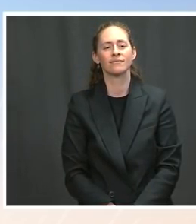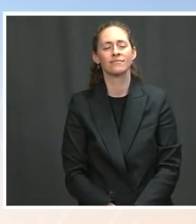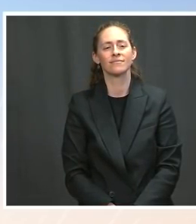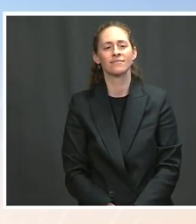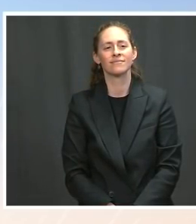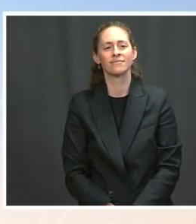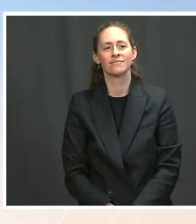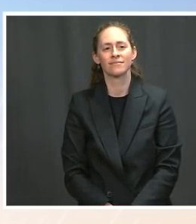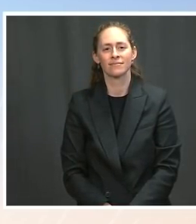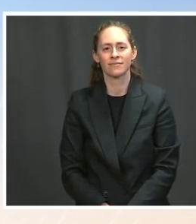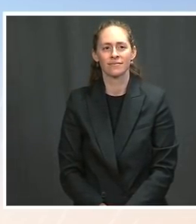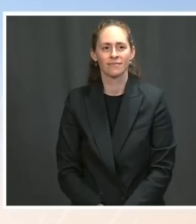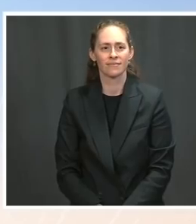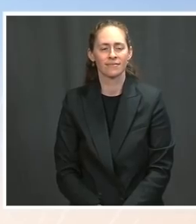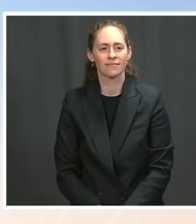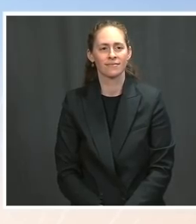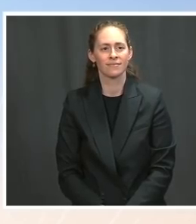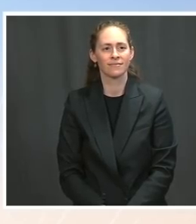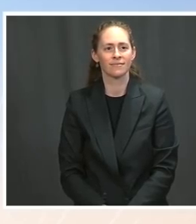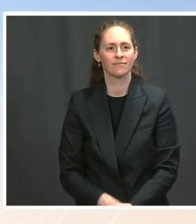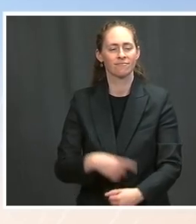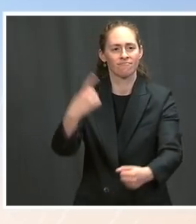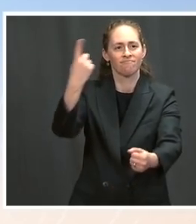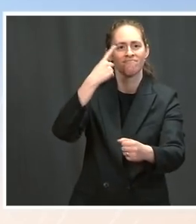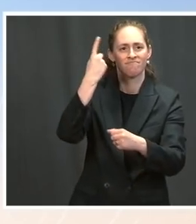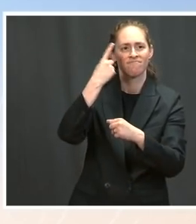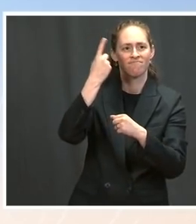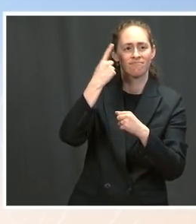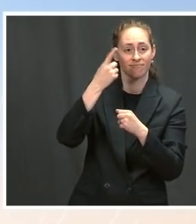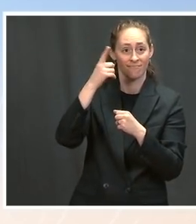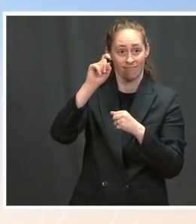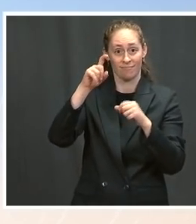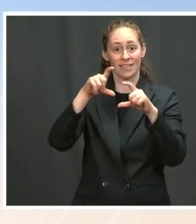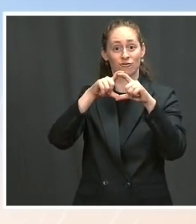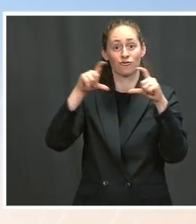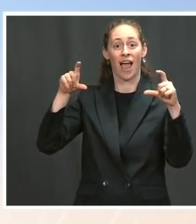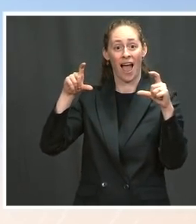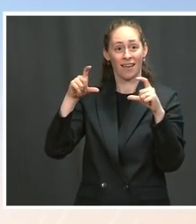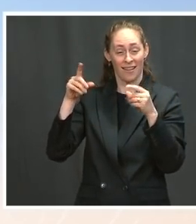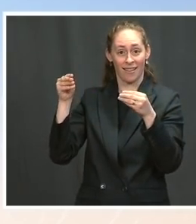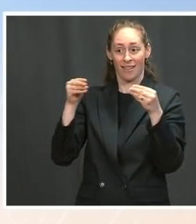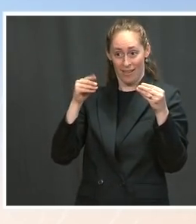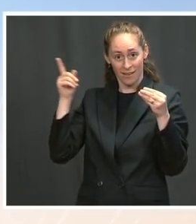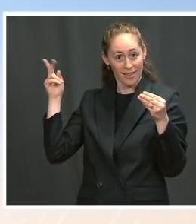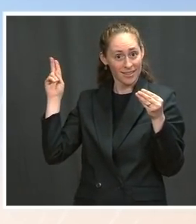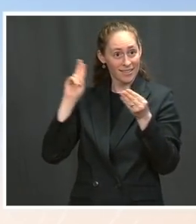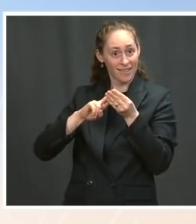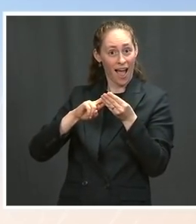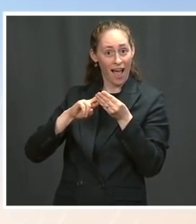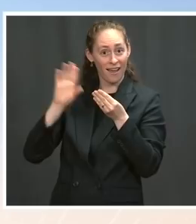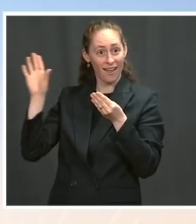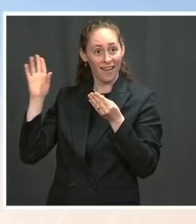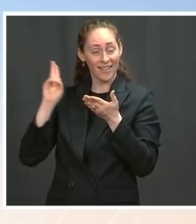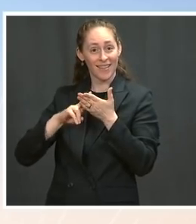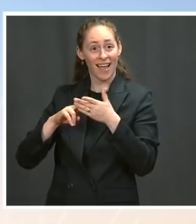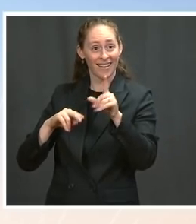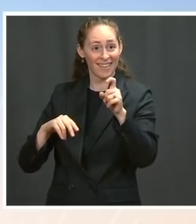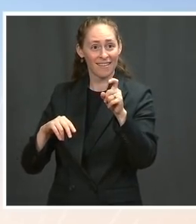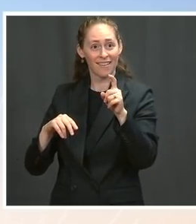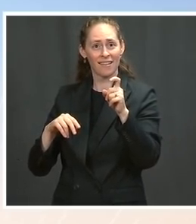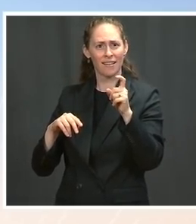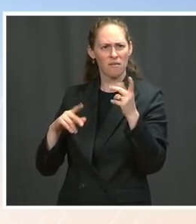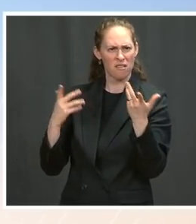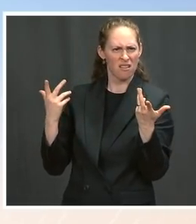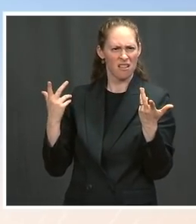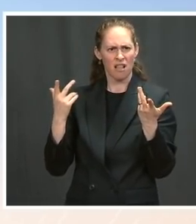his name was going to be on the checks, you said this is not about him. So why did he feel the need to send this letter? Ms. Well, I think the primary driving reason at the time,